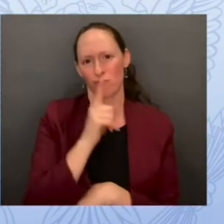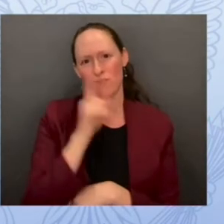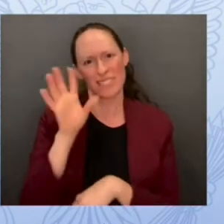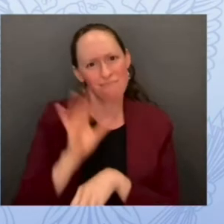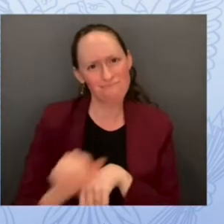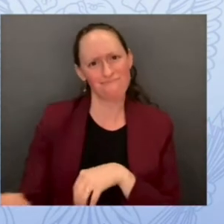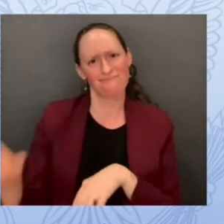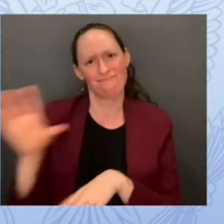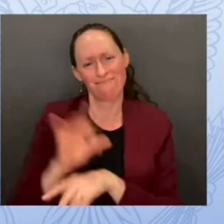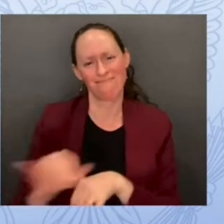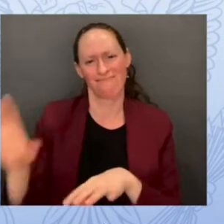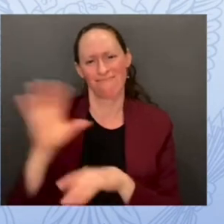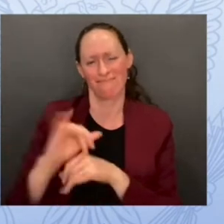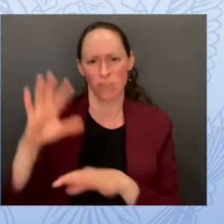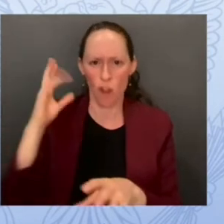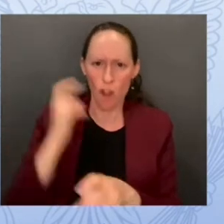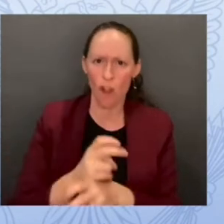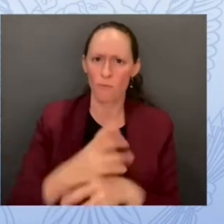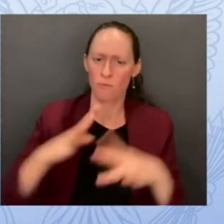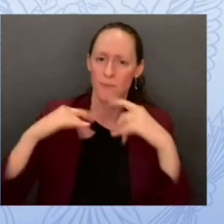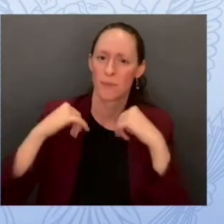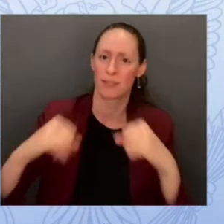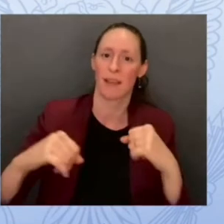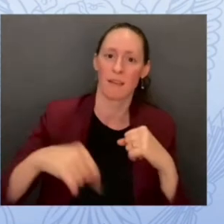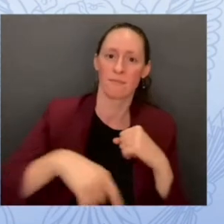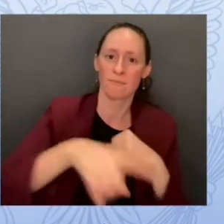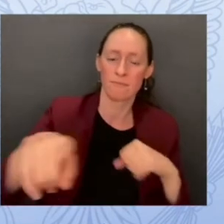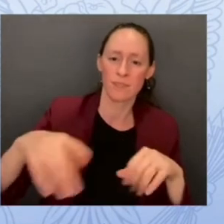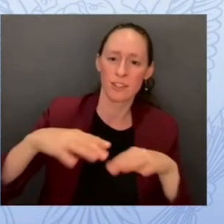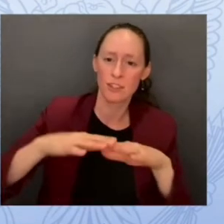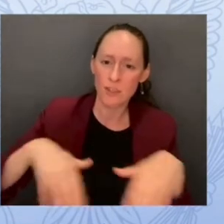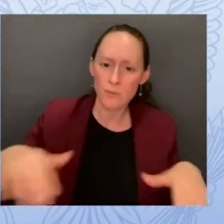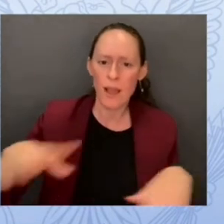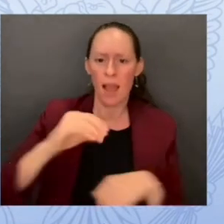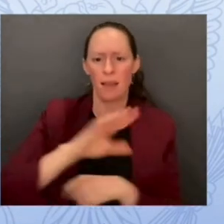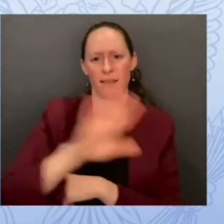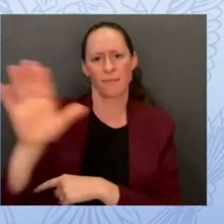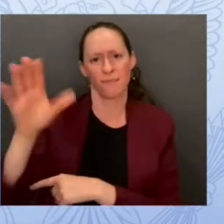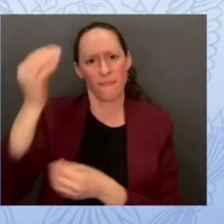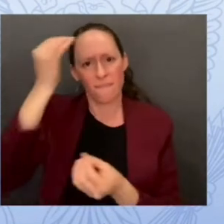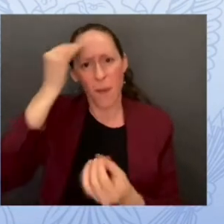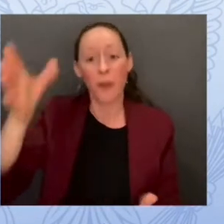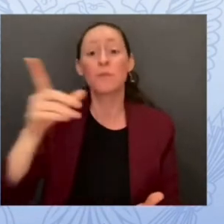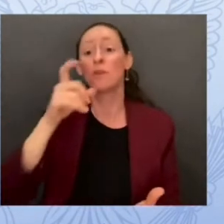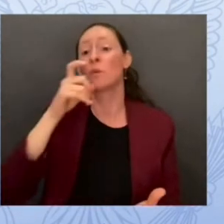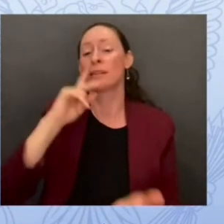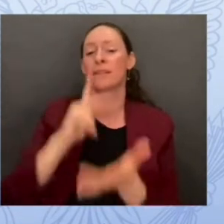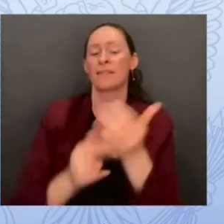their knowledge digital security Secretary Miguel Cardona my friend thank you people